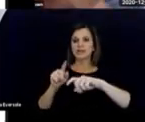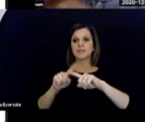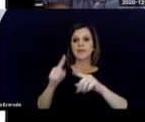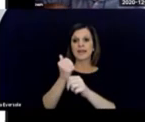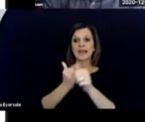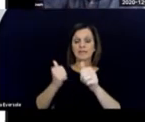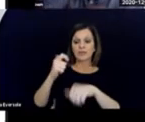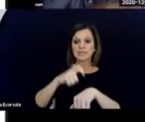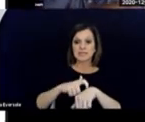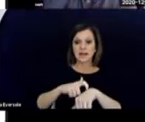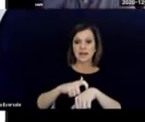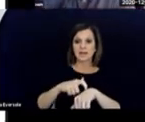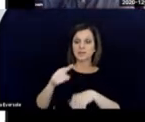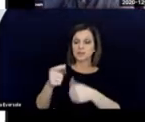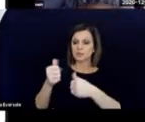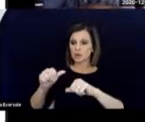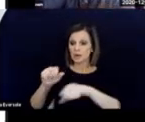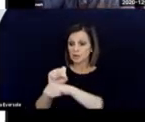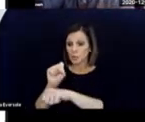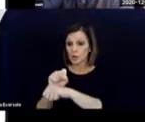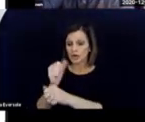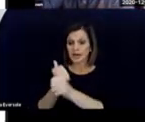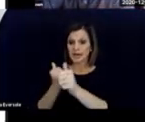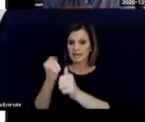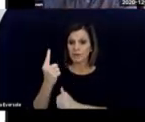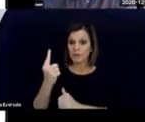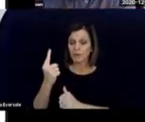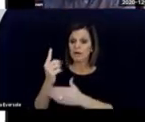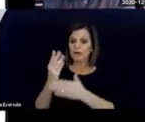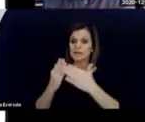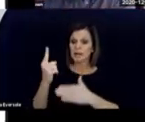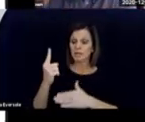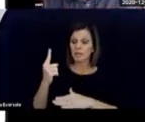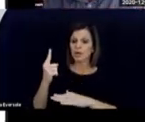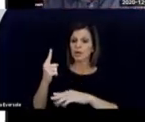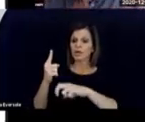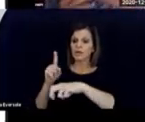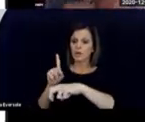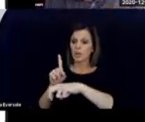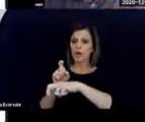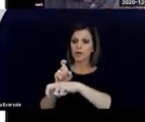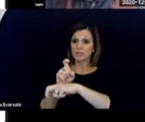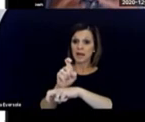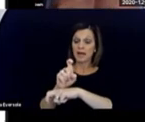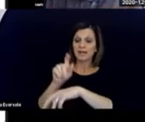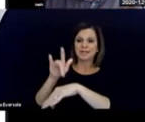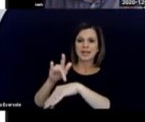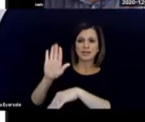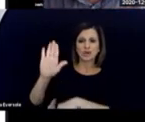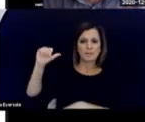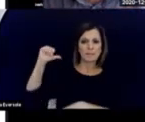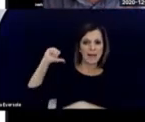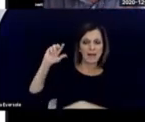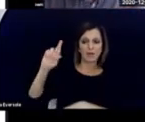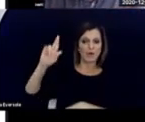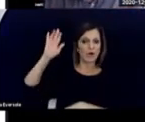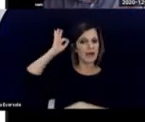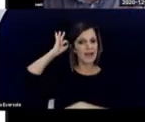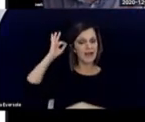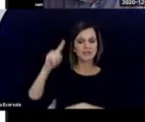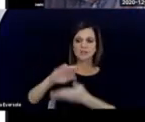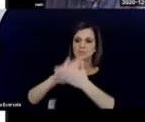time somebody went by, they brushed her back or her hair. And she was getting more and more irate.